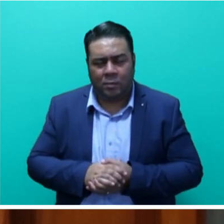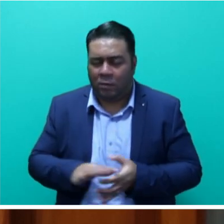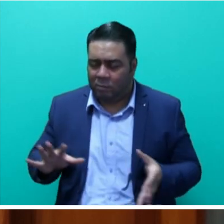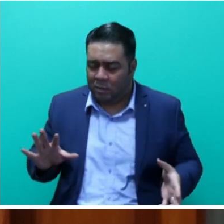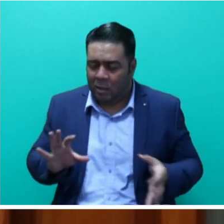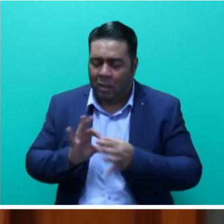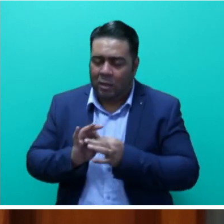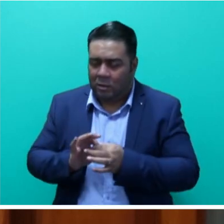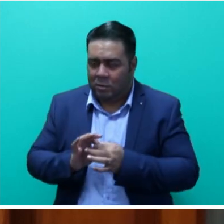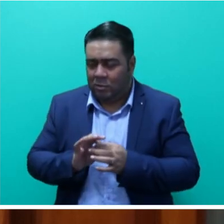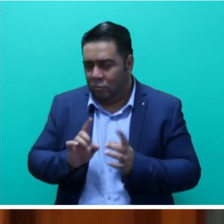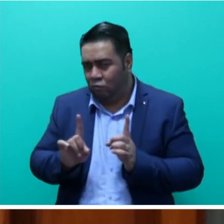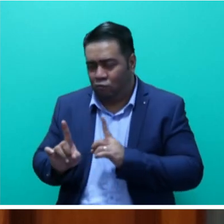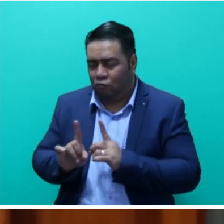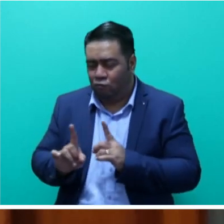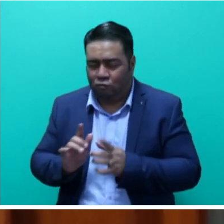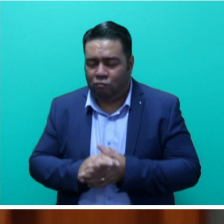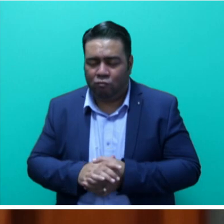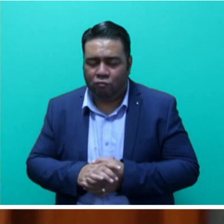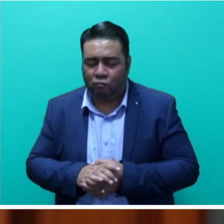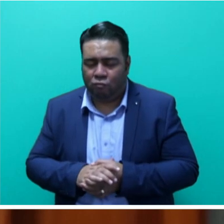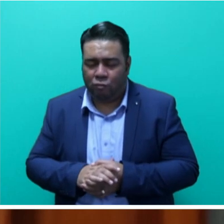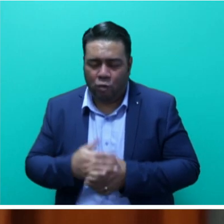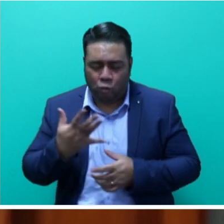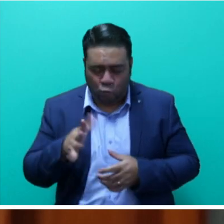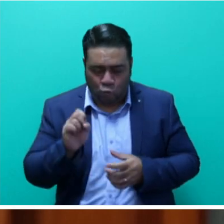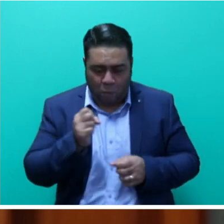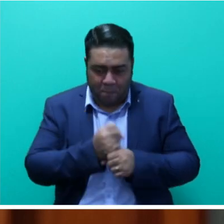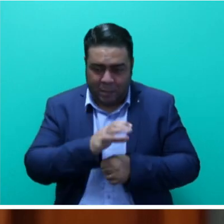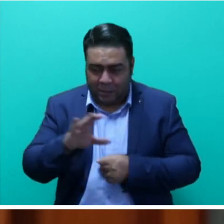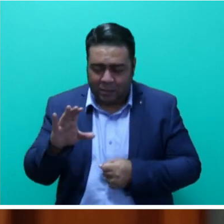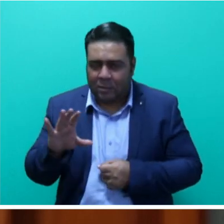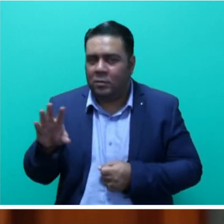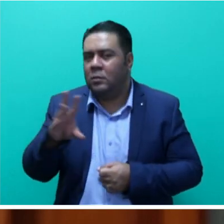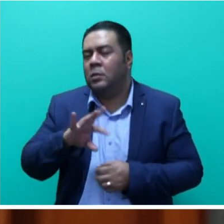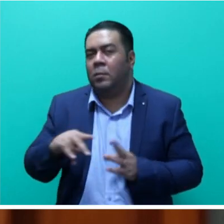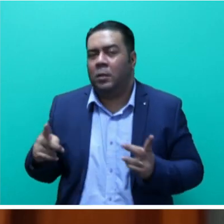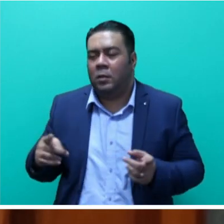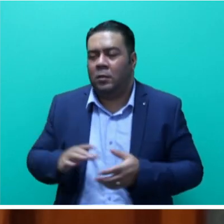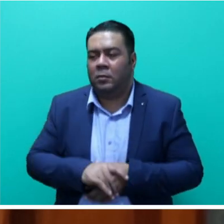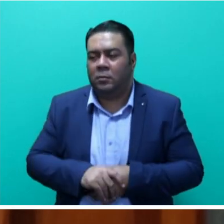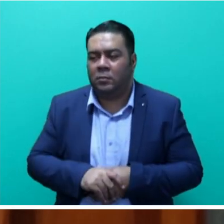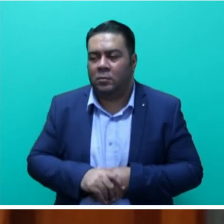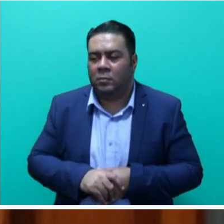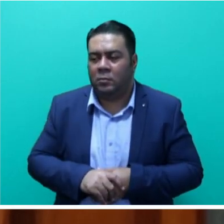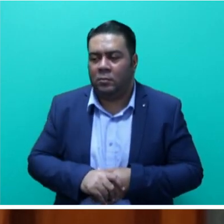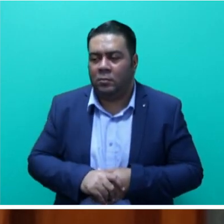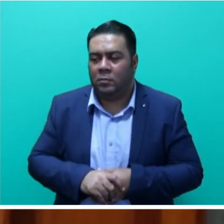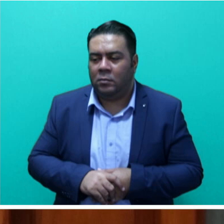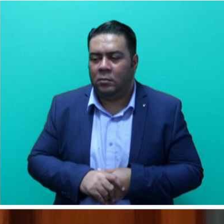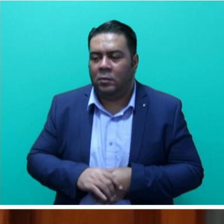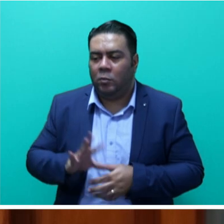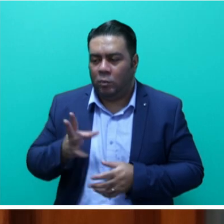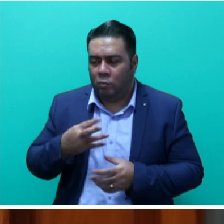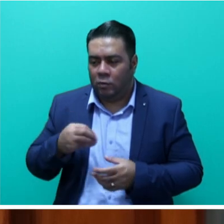closely. to cooperatives and is something that we certainly as government will endeavour